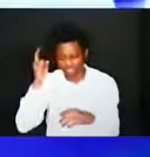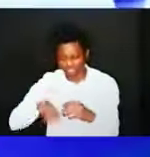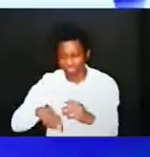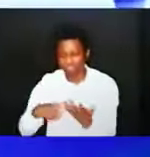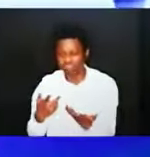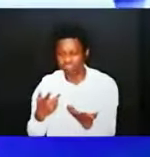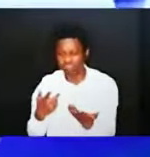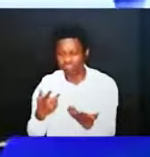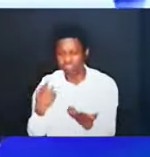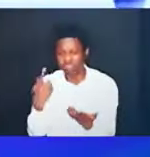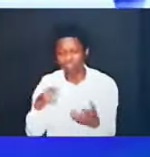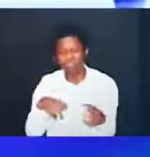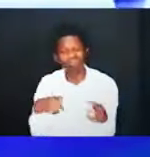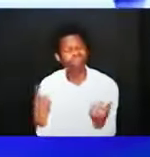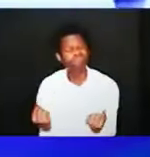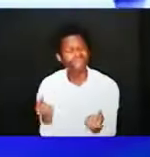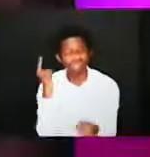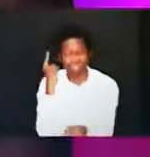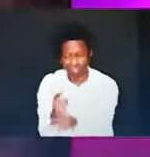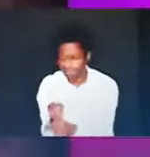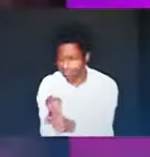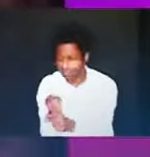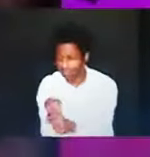beneath you resist the devil